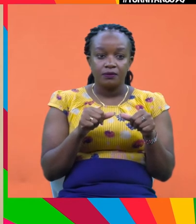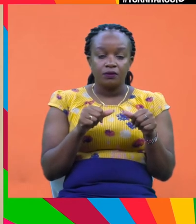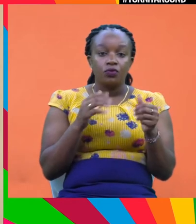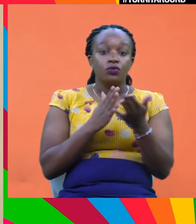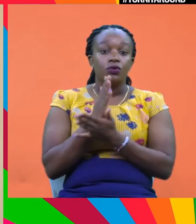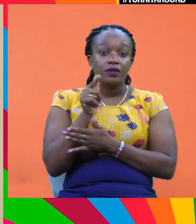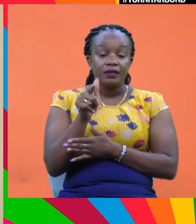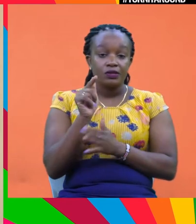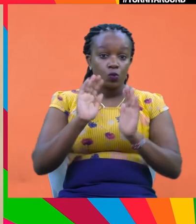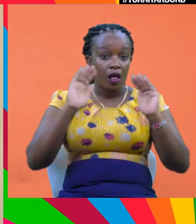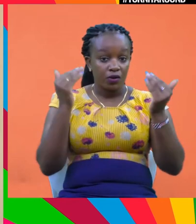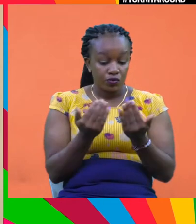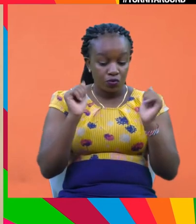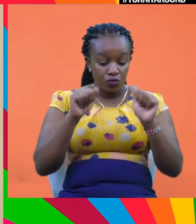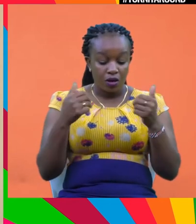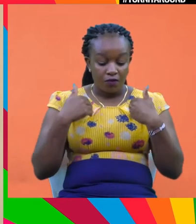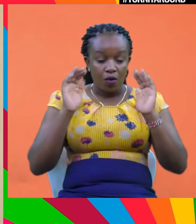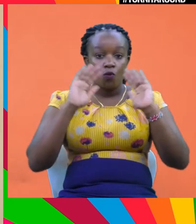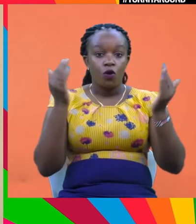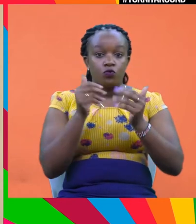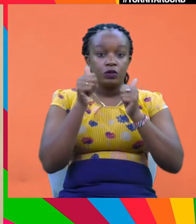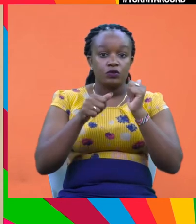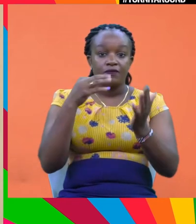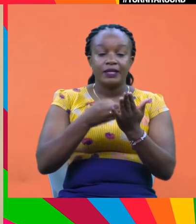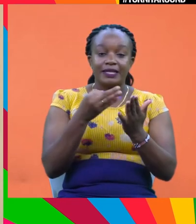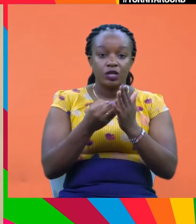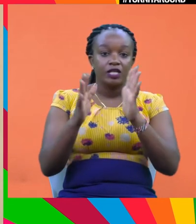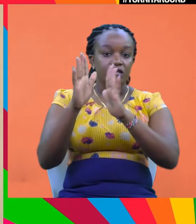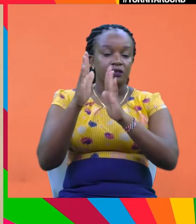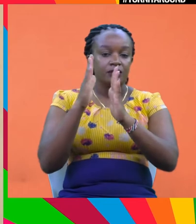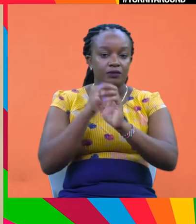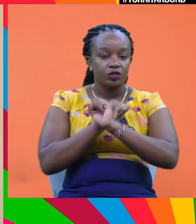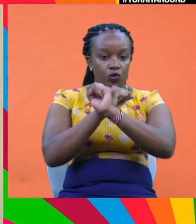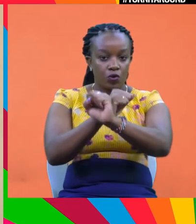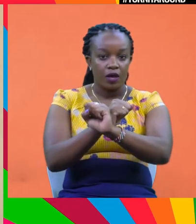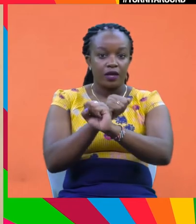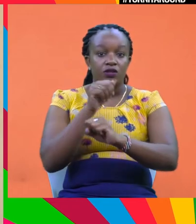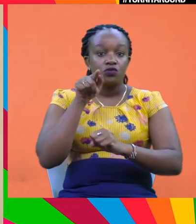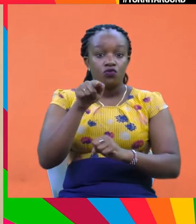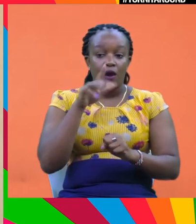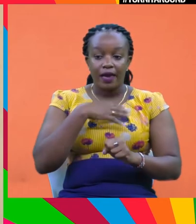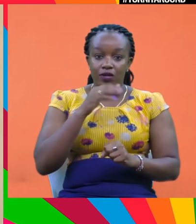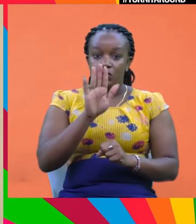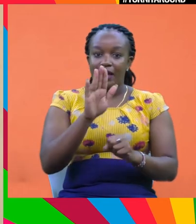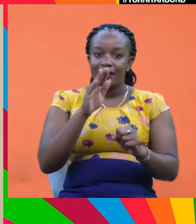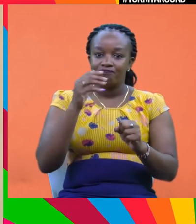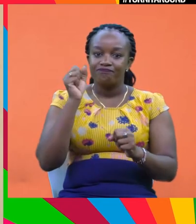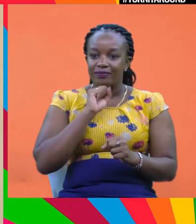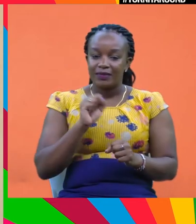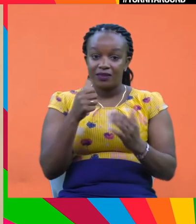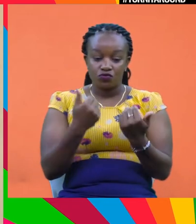rather have that world or a world where, well, you're financially secure, but also you and your children and your grandchildren